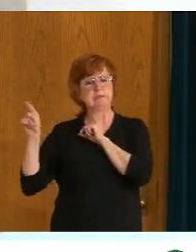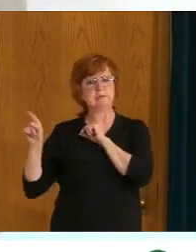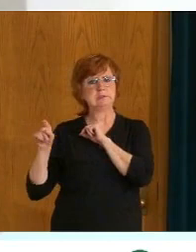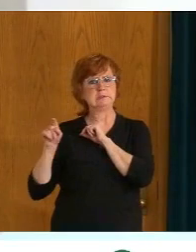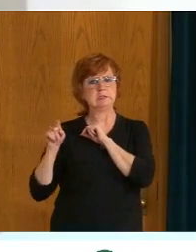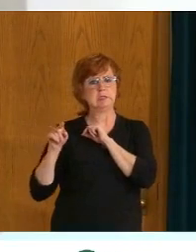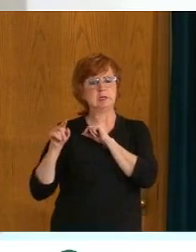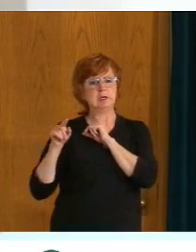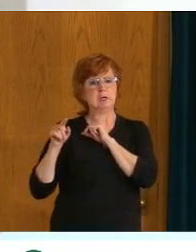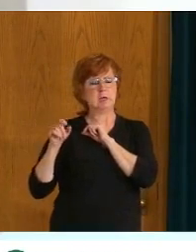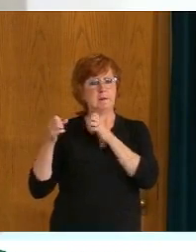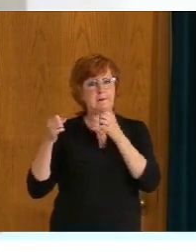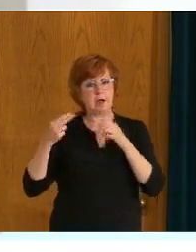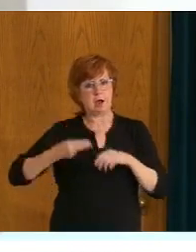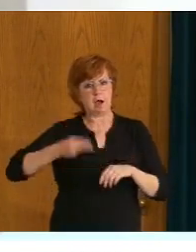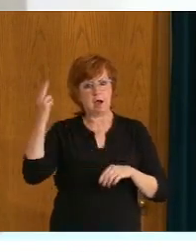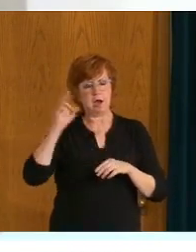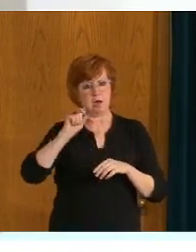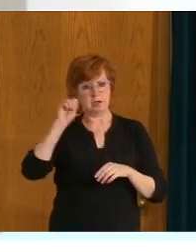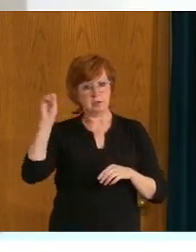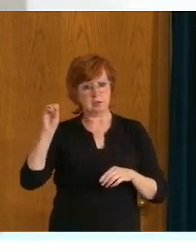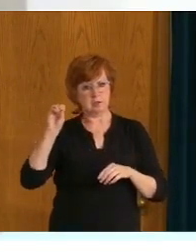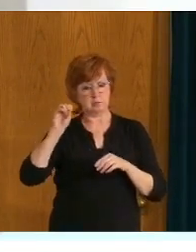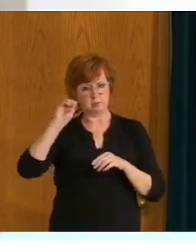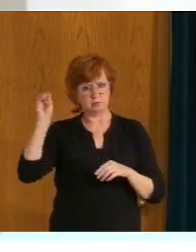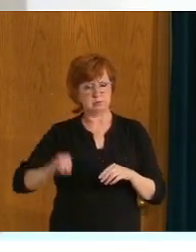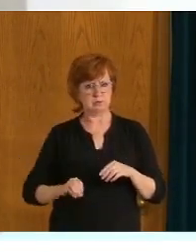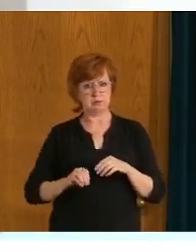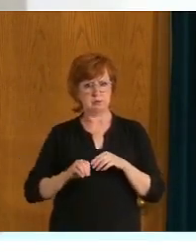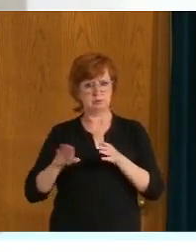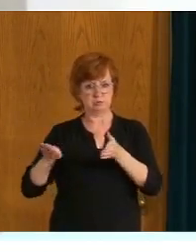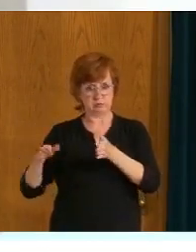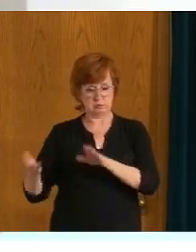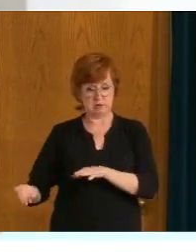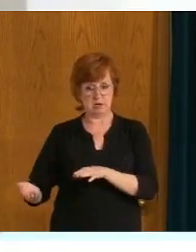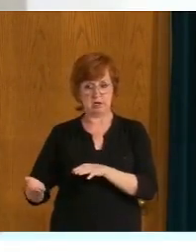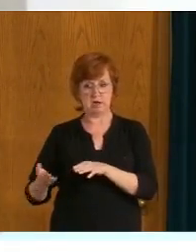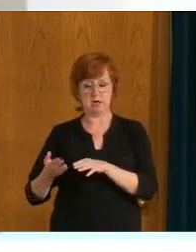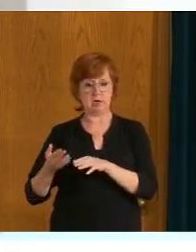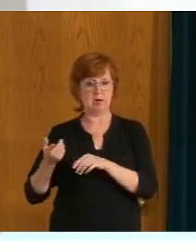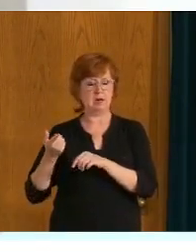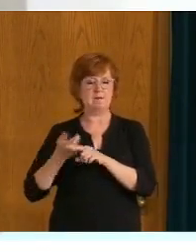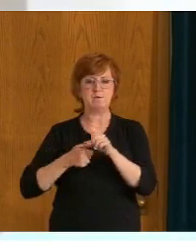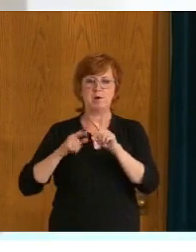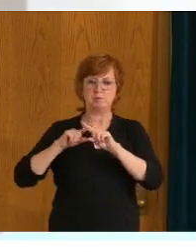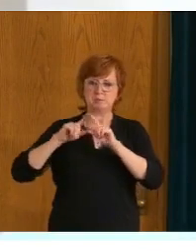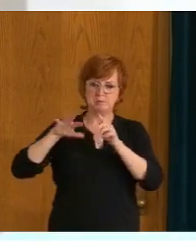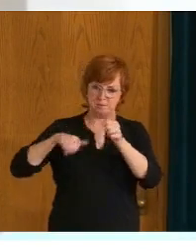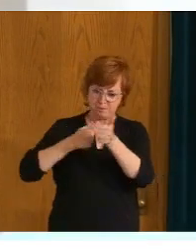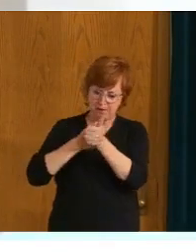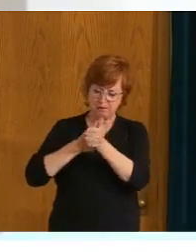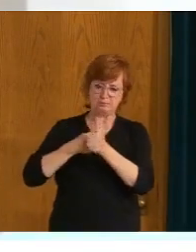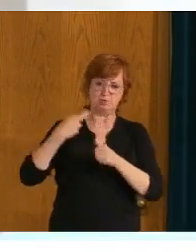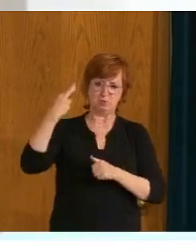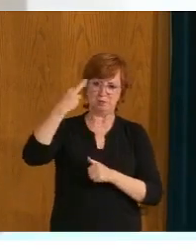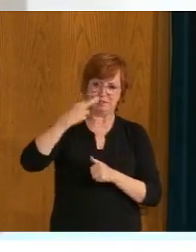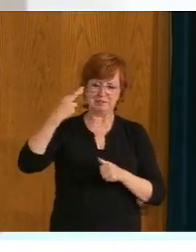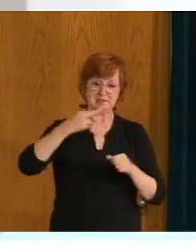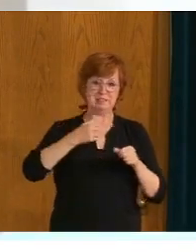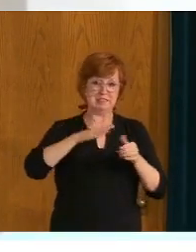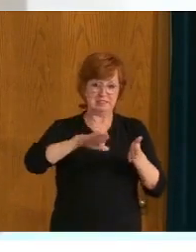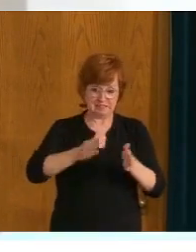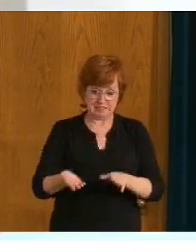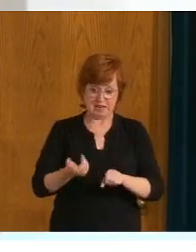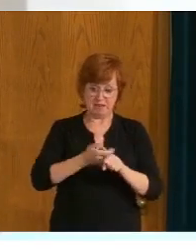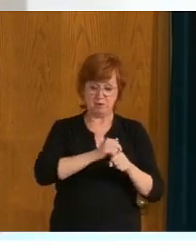due to COVID, which was not identified, uh, and some could have been due to, um, other issues that were indirectly